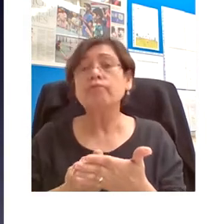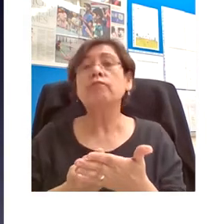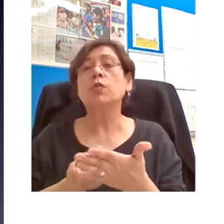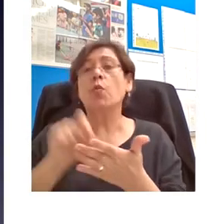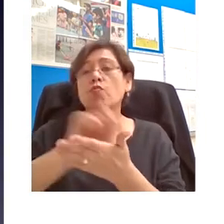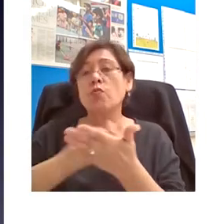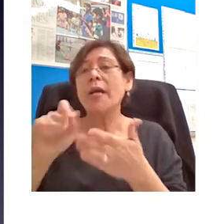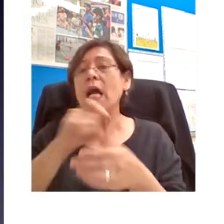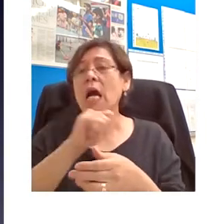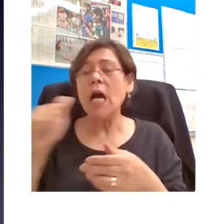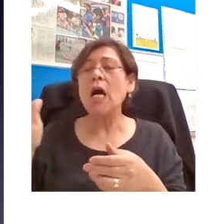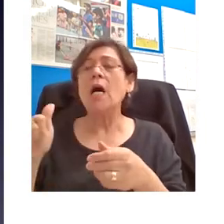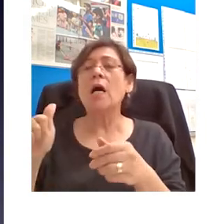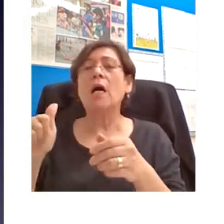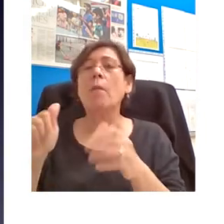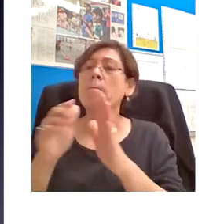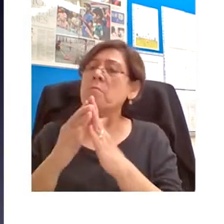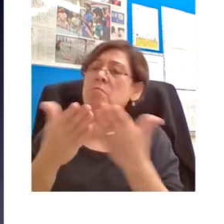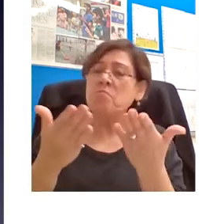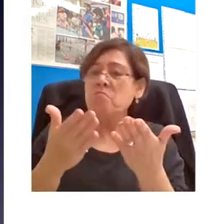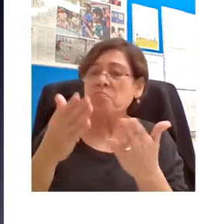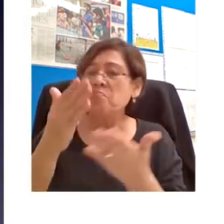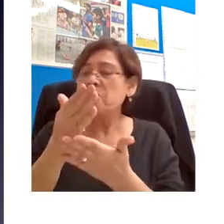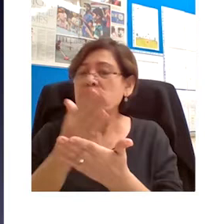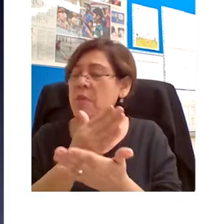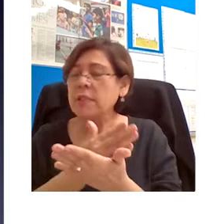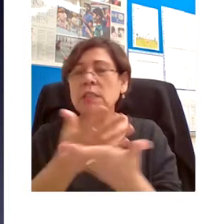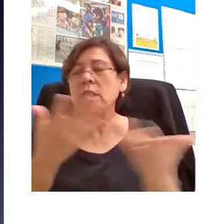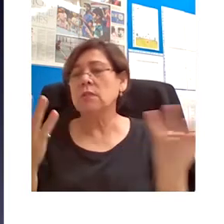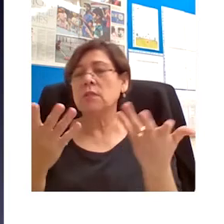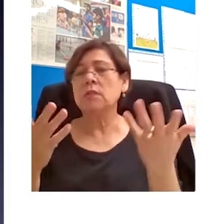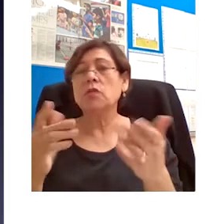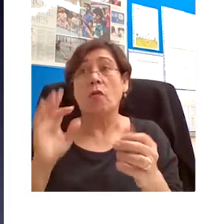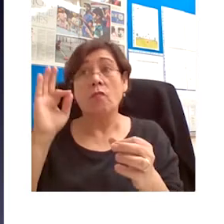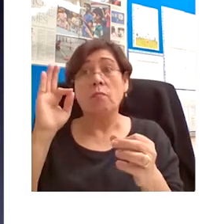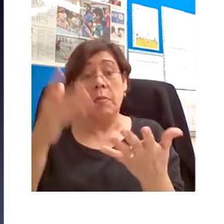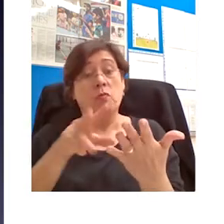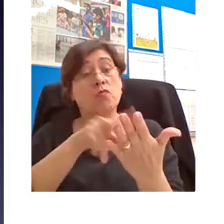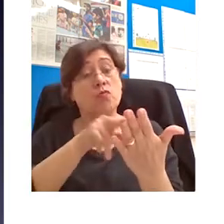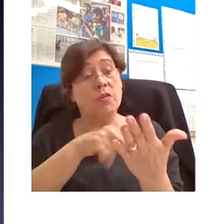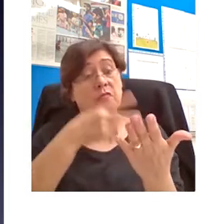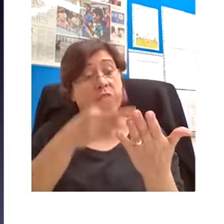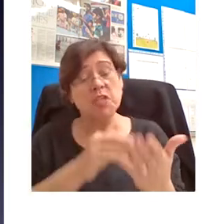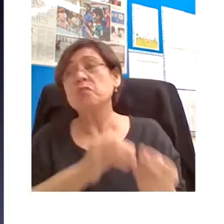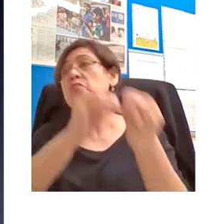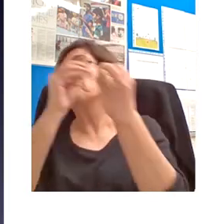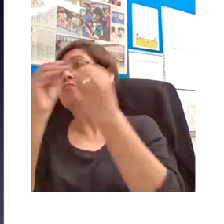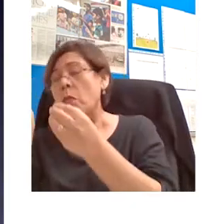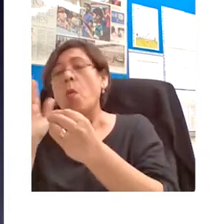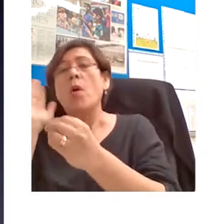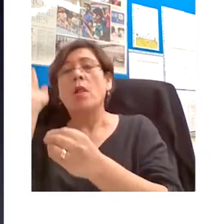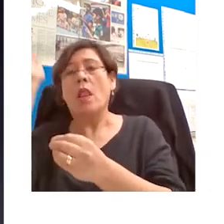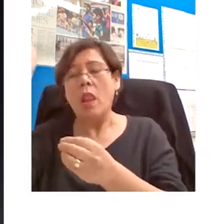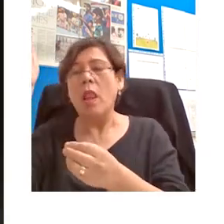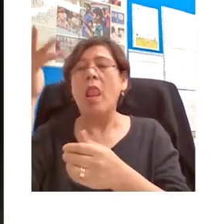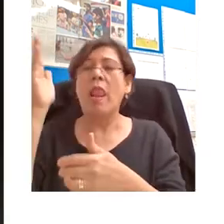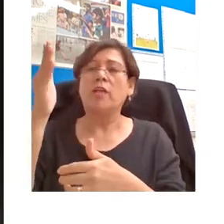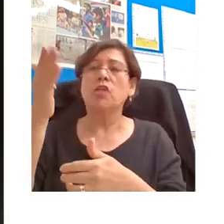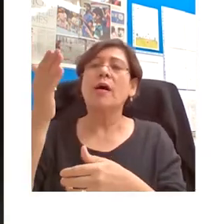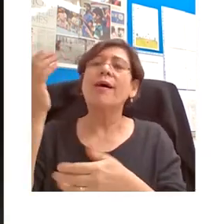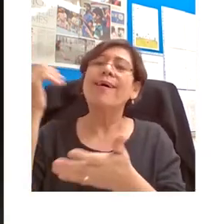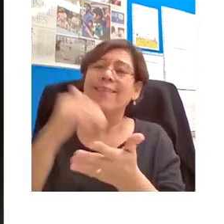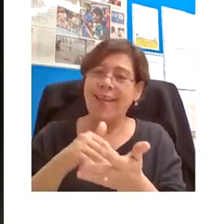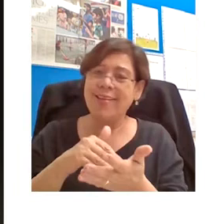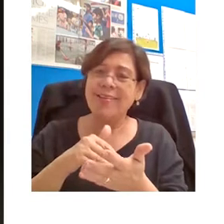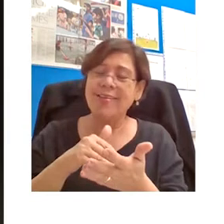which could become the basis of a further lecture when they rise in academic standing. So you have a cycle here